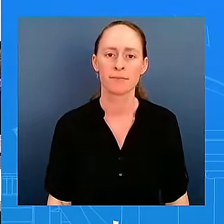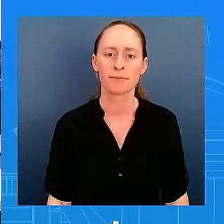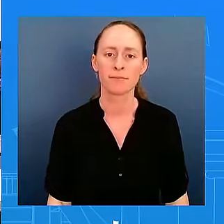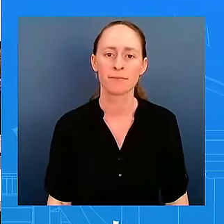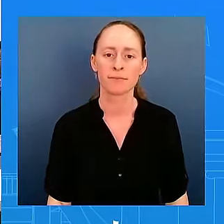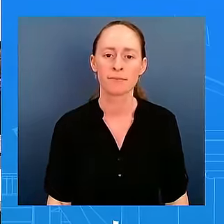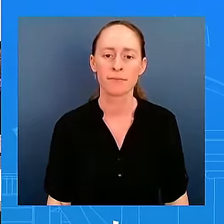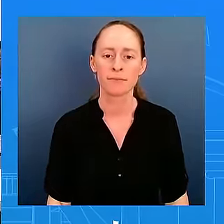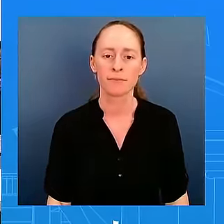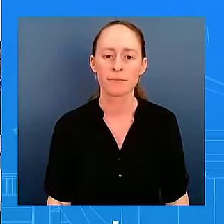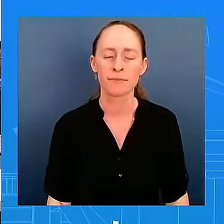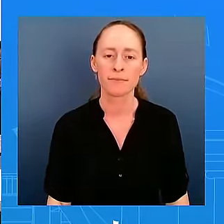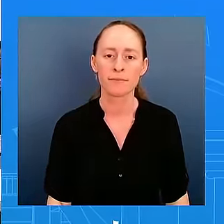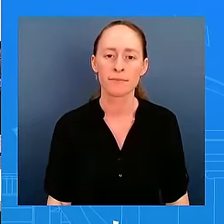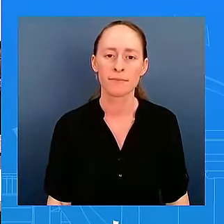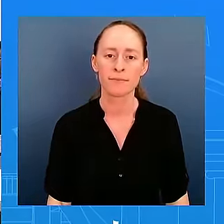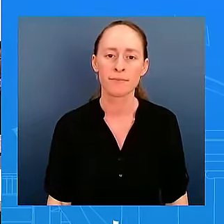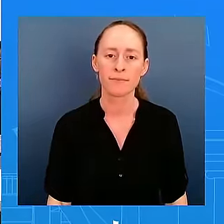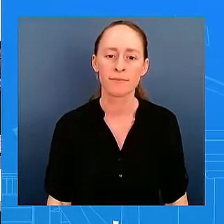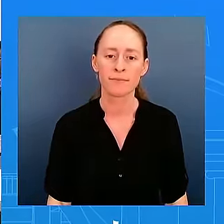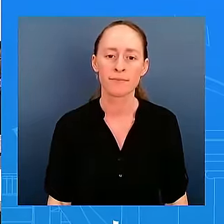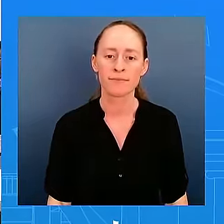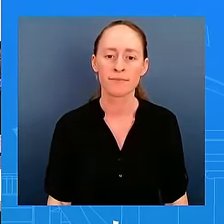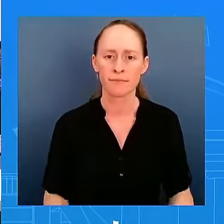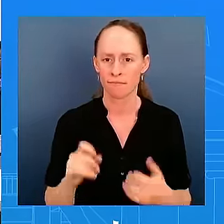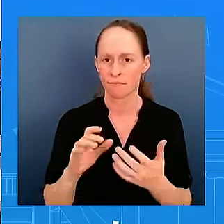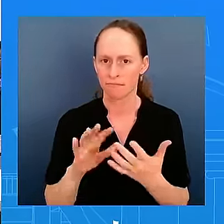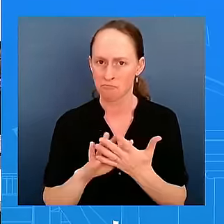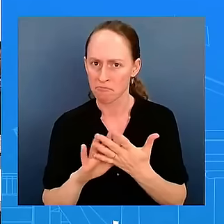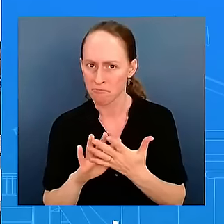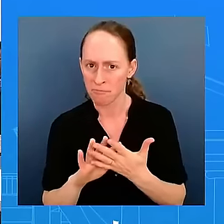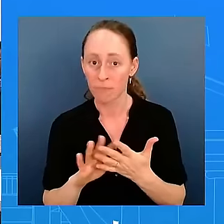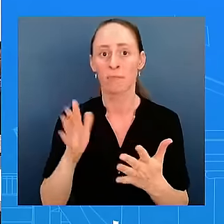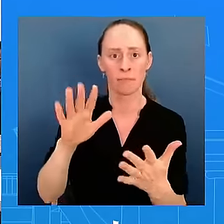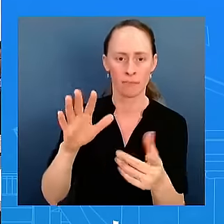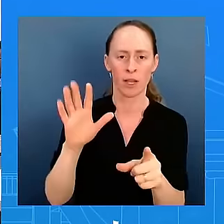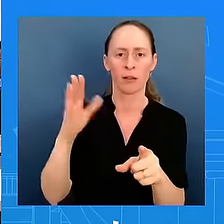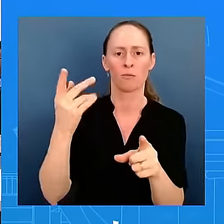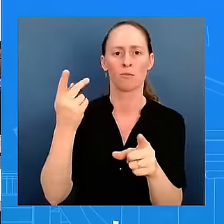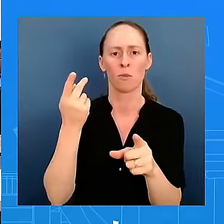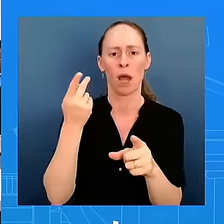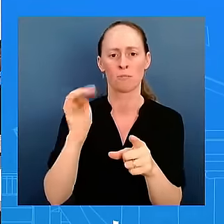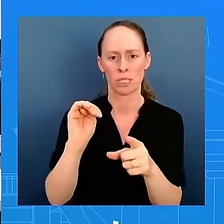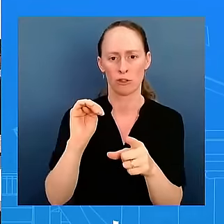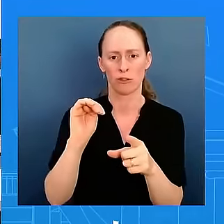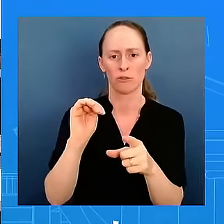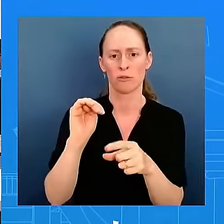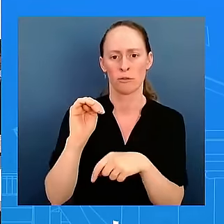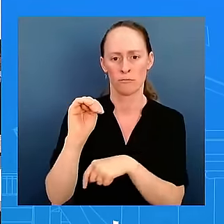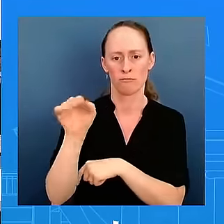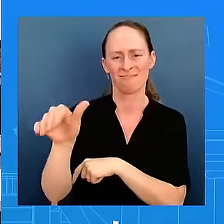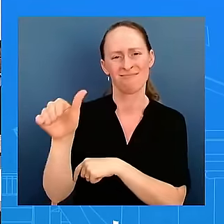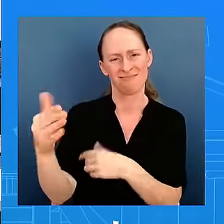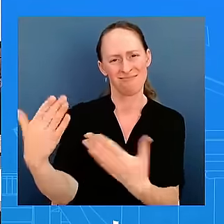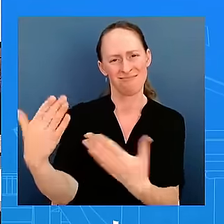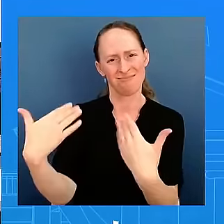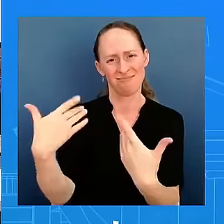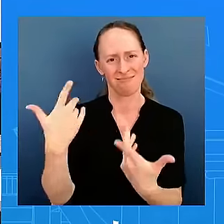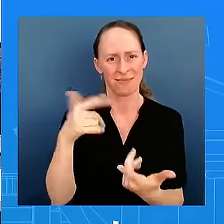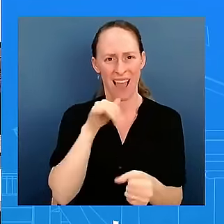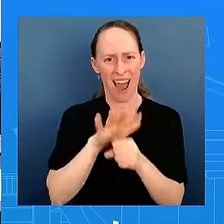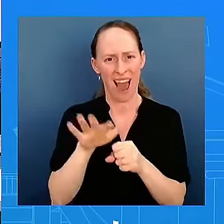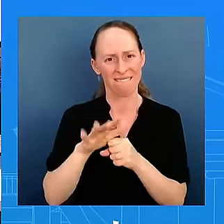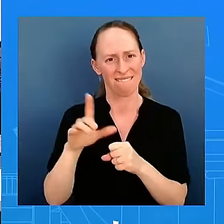Yesterday, Netanyahu asked the U.S. to fast-track weapons in his speech. I'm wondering if the president is considering